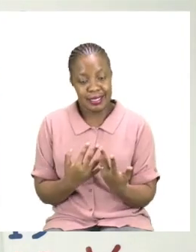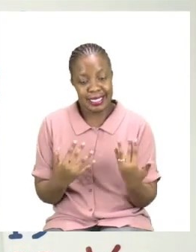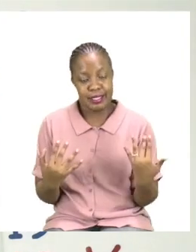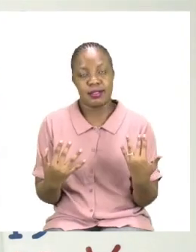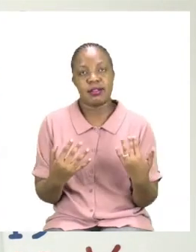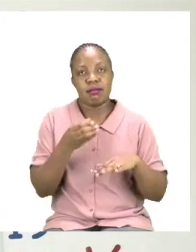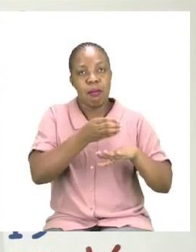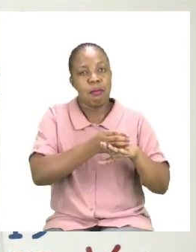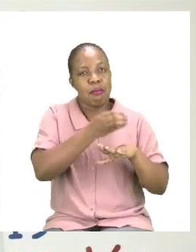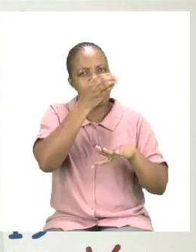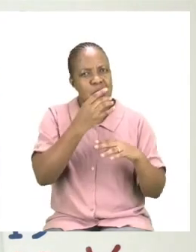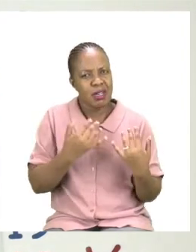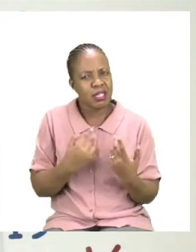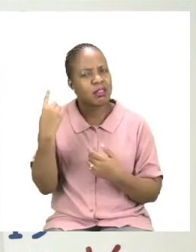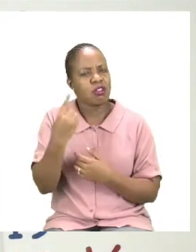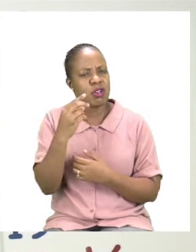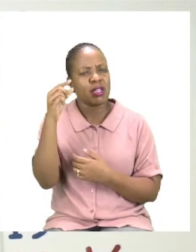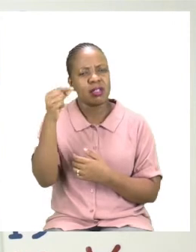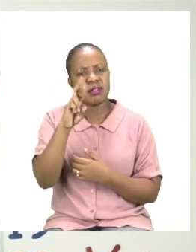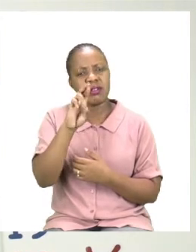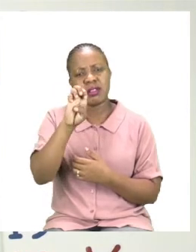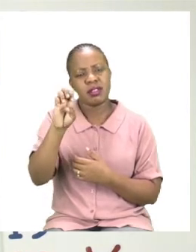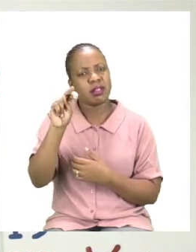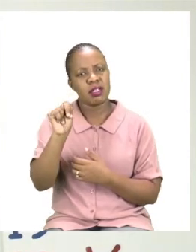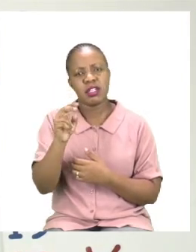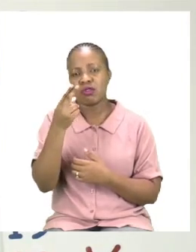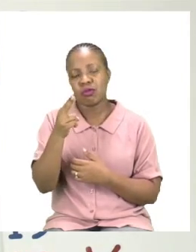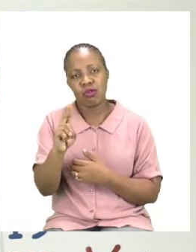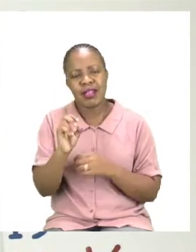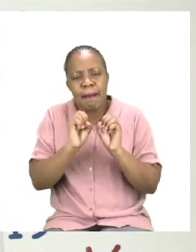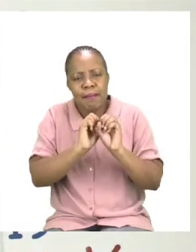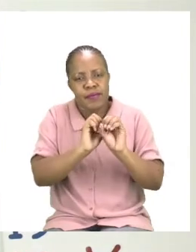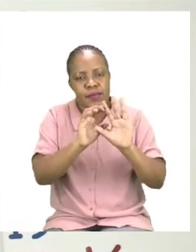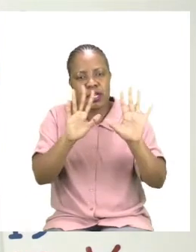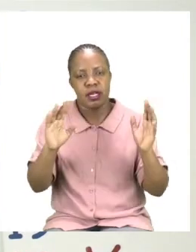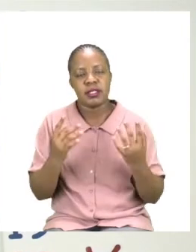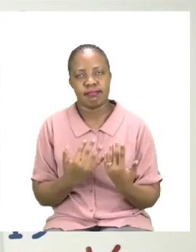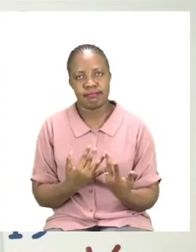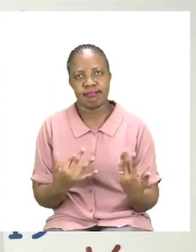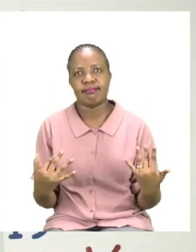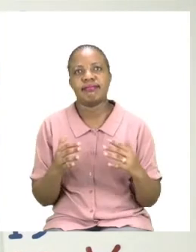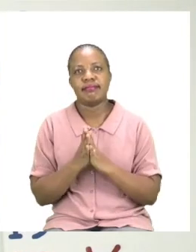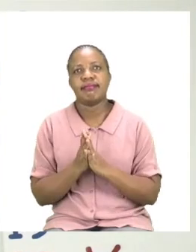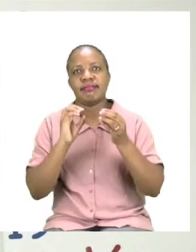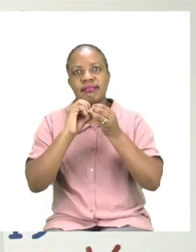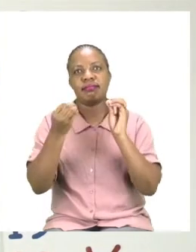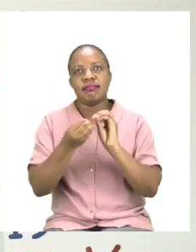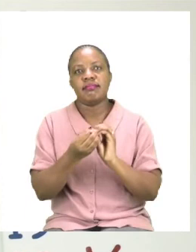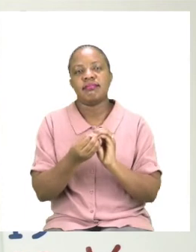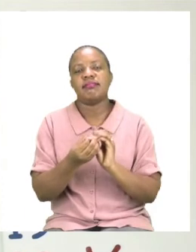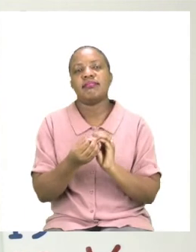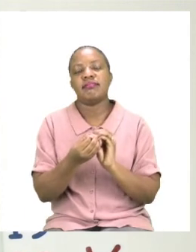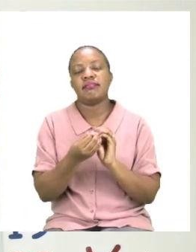coloured green bottle. Let's move on to the next sentence. The next one says, it